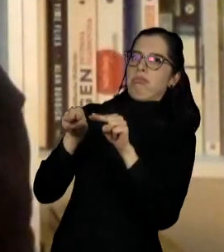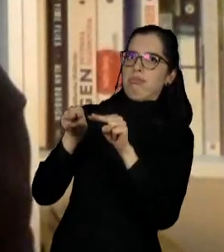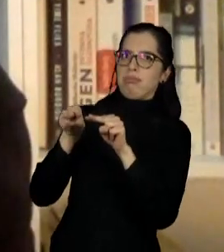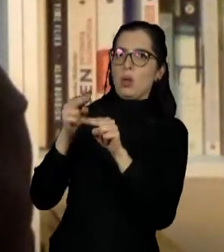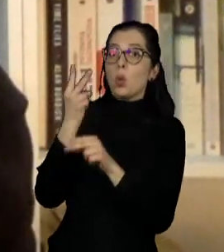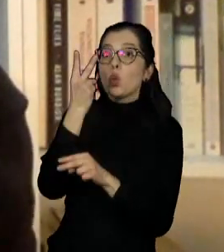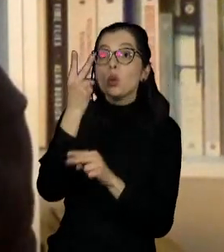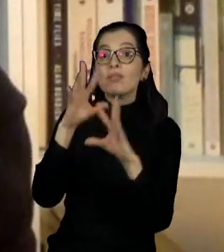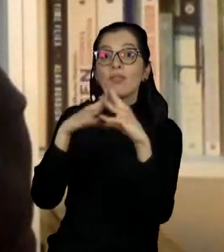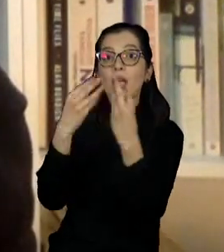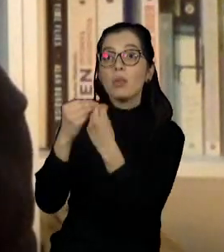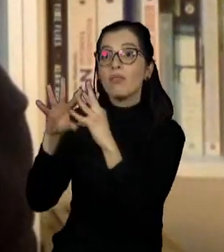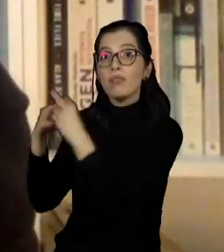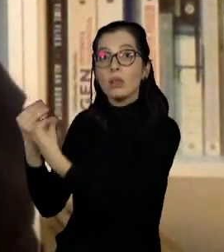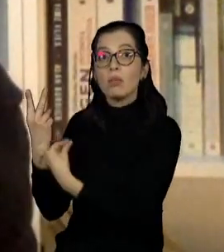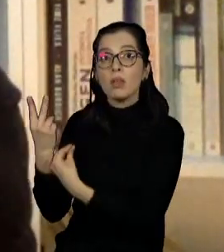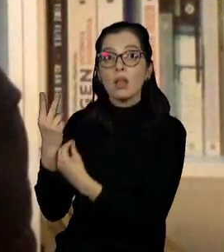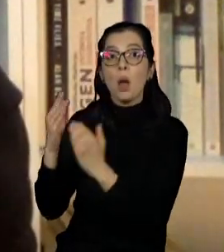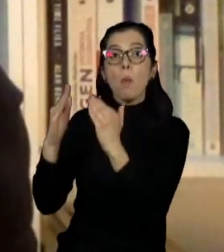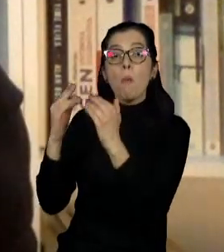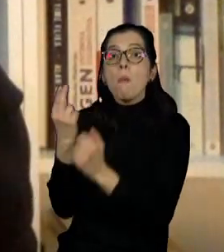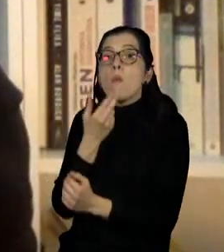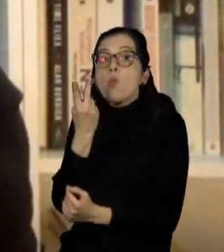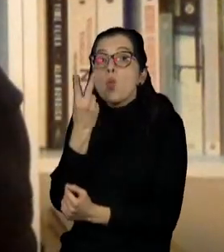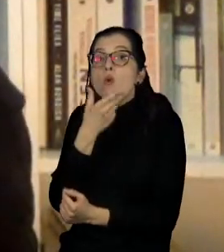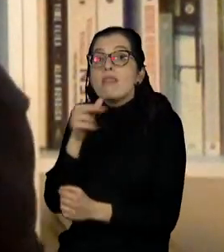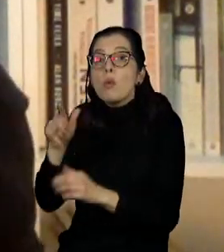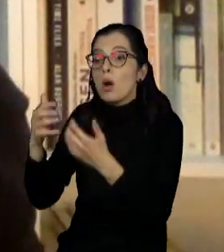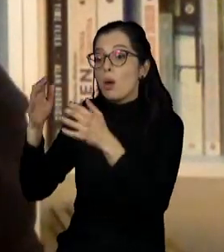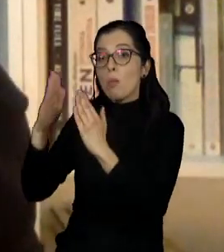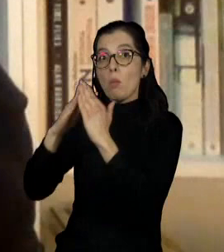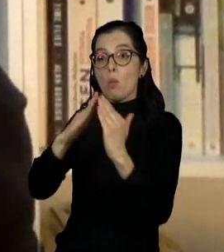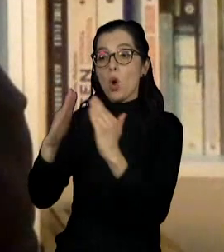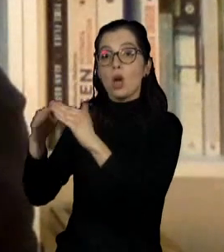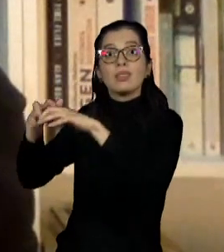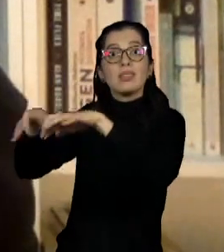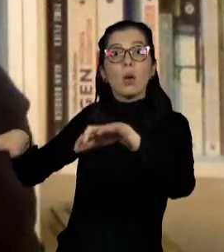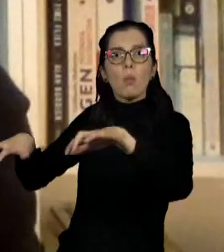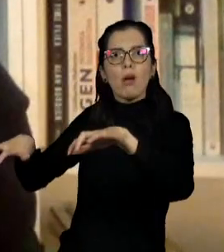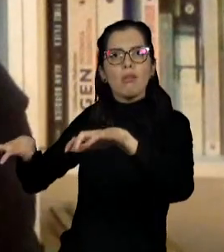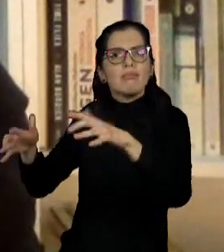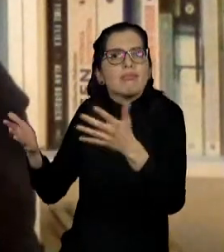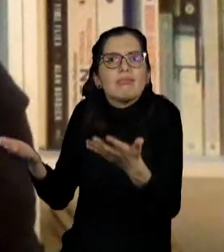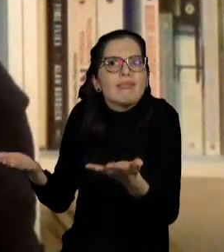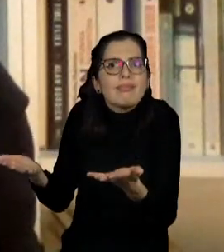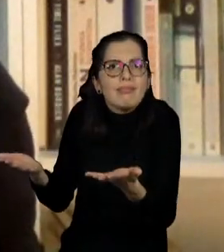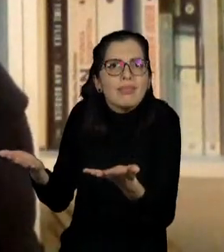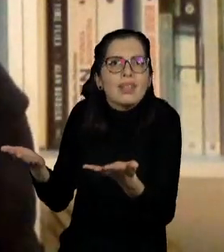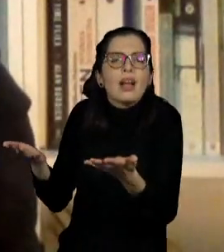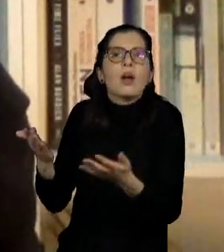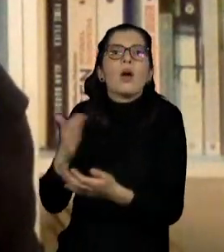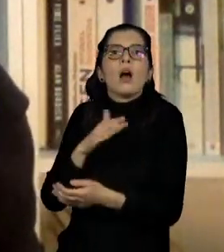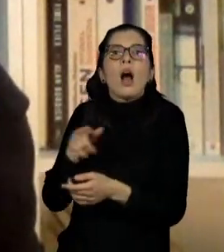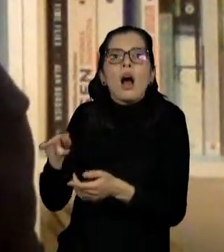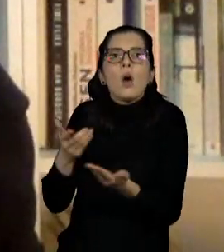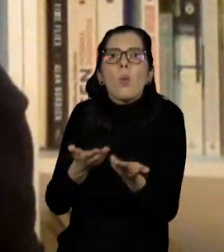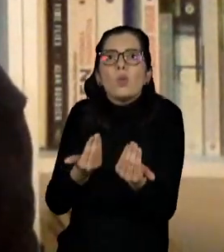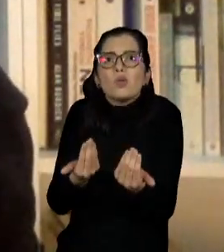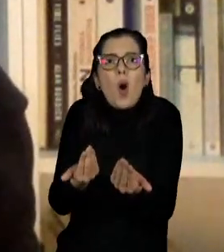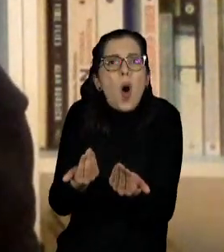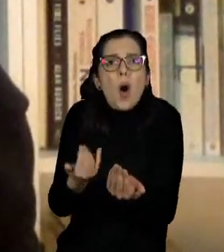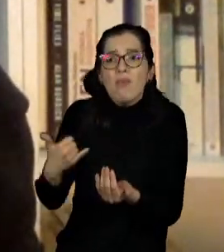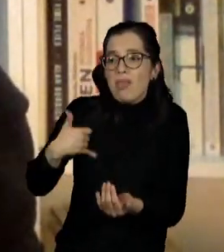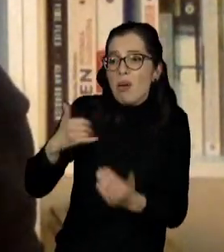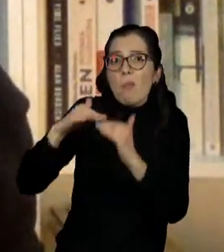two families in which they had two brothers living separately and both the brothers developed